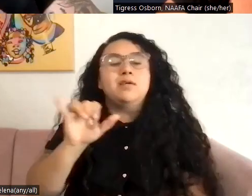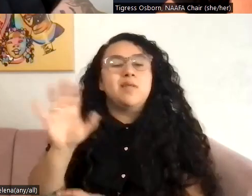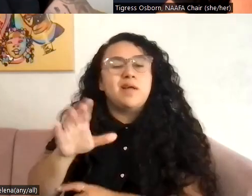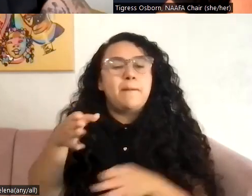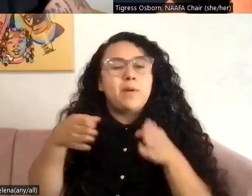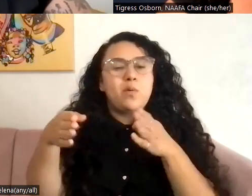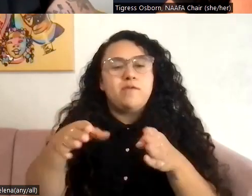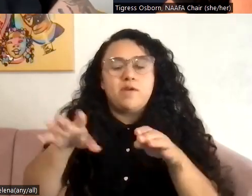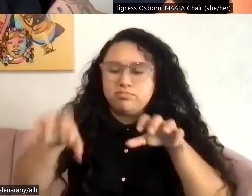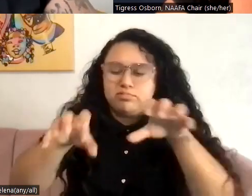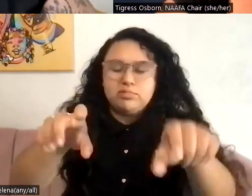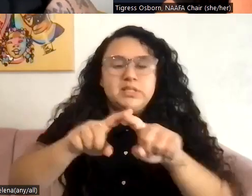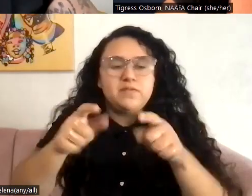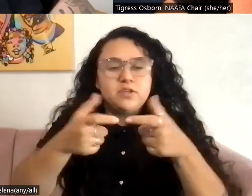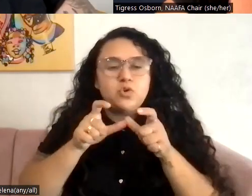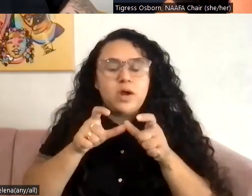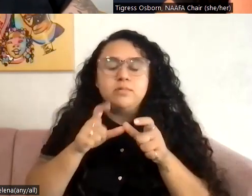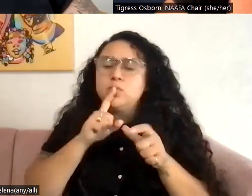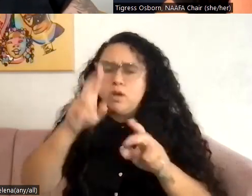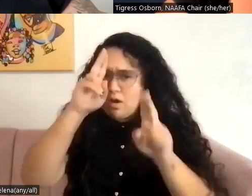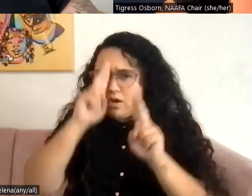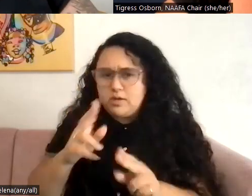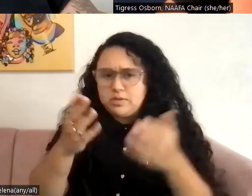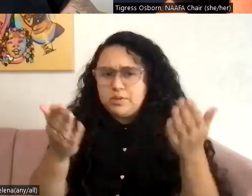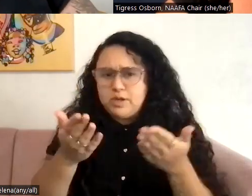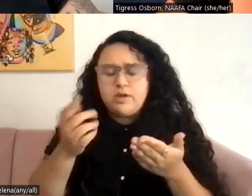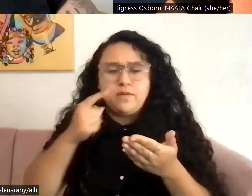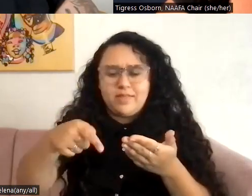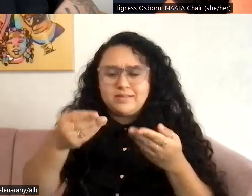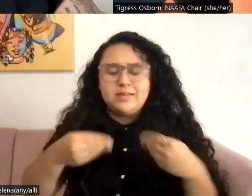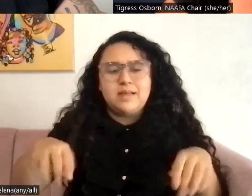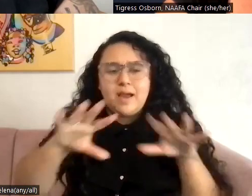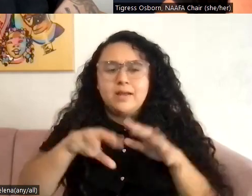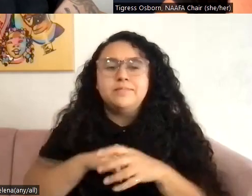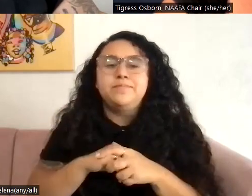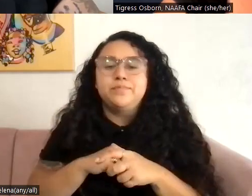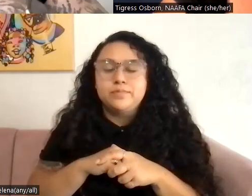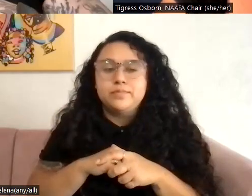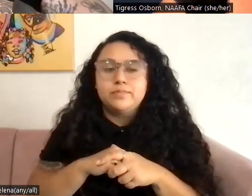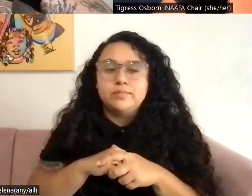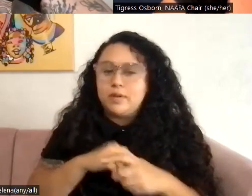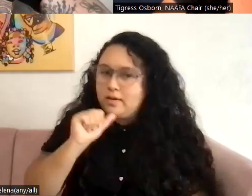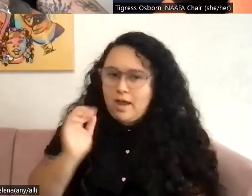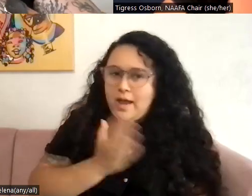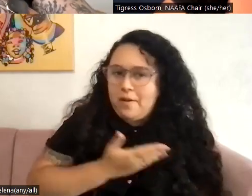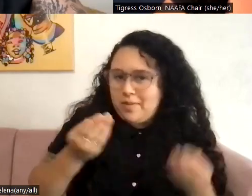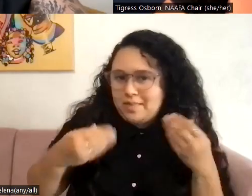honored to be here on this land that is not ours.